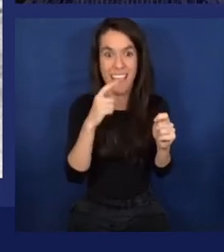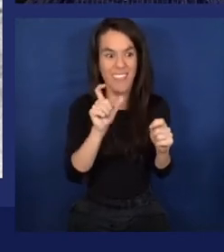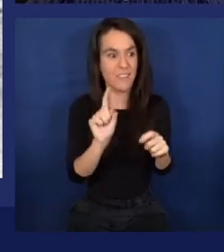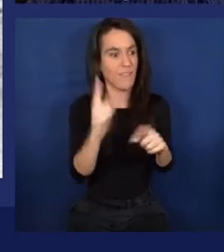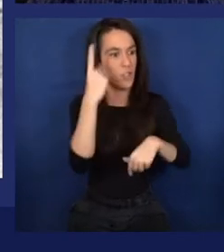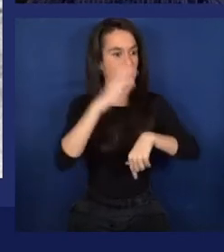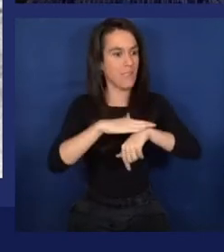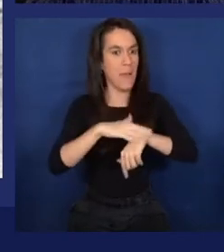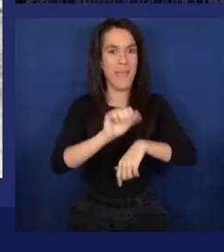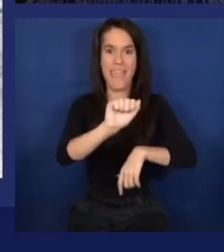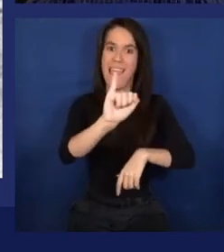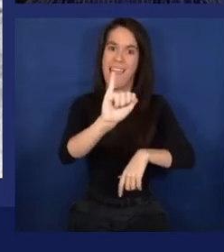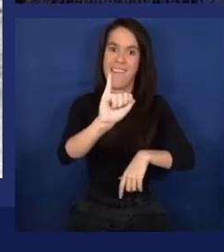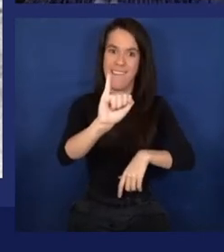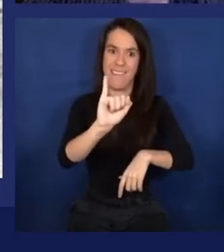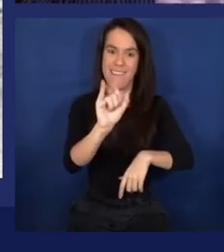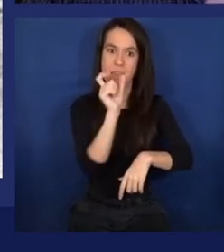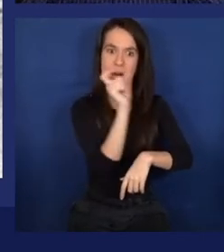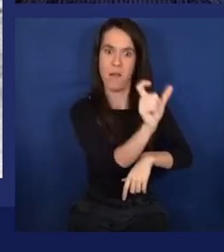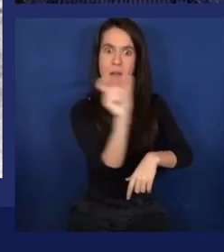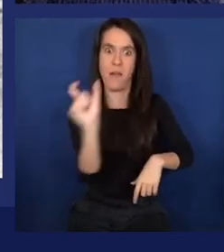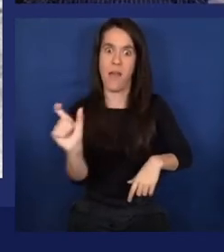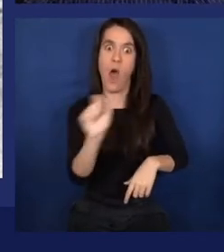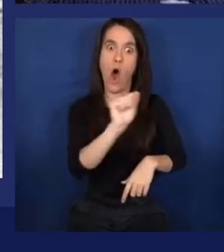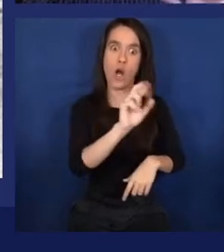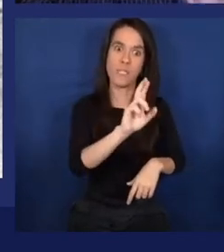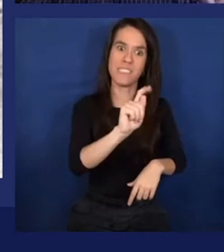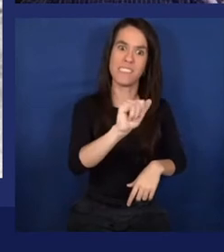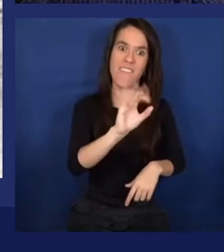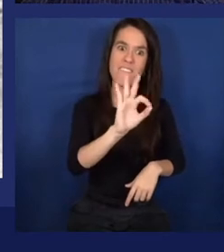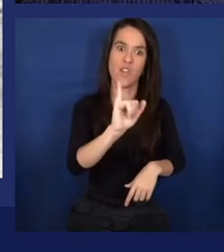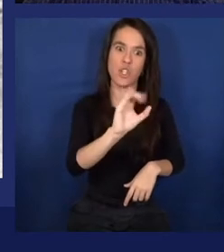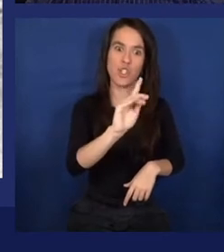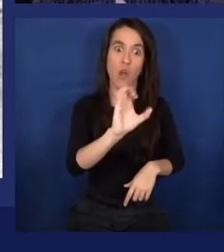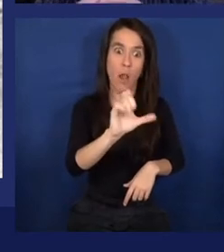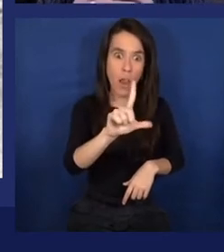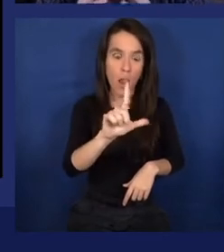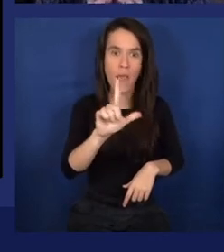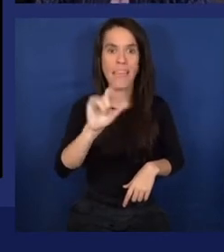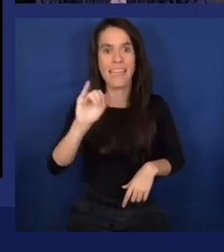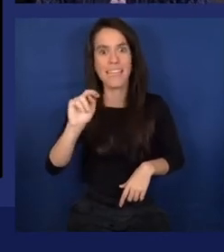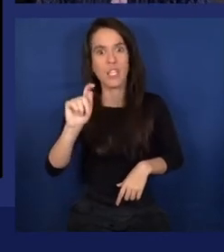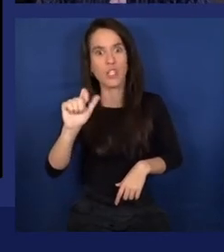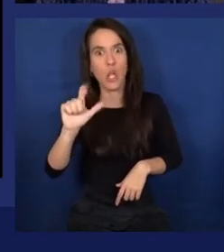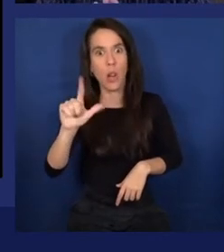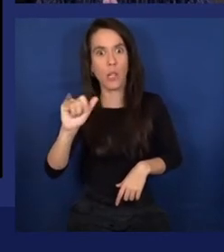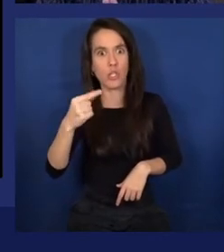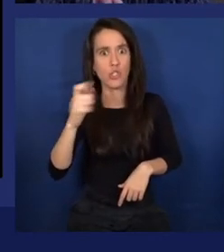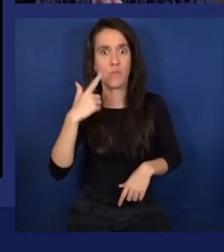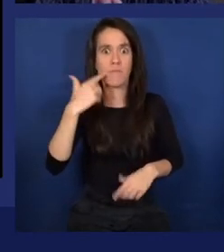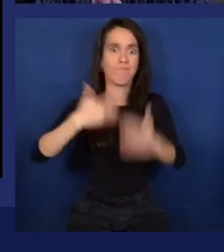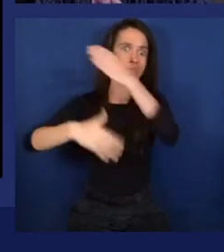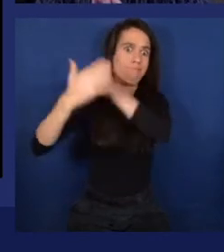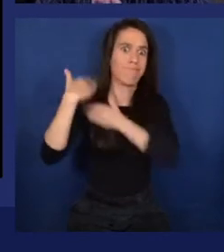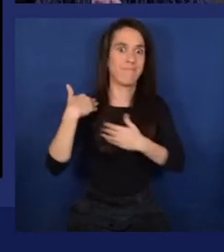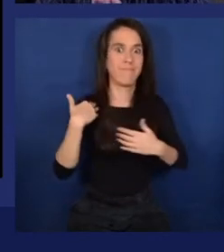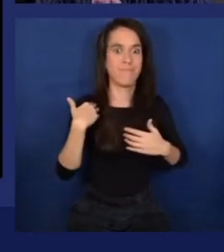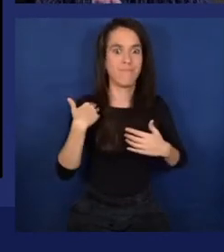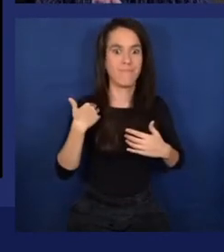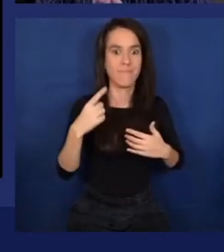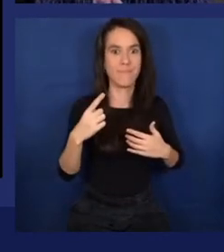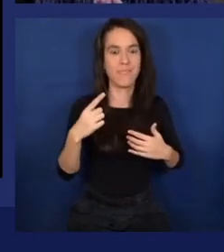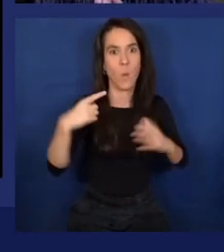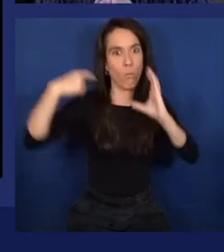appears in the social conscious, in the broader population, is in 1968 in a movie called 2001, A Space